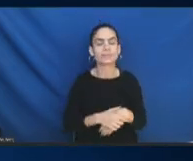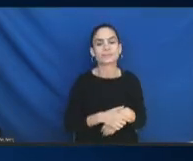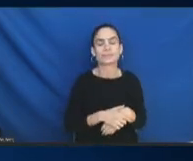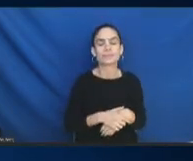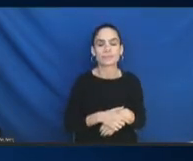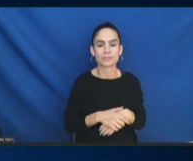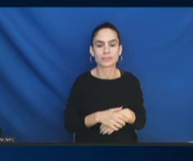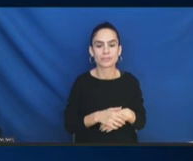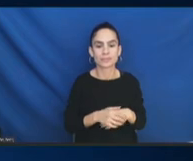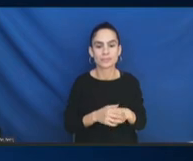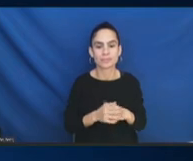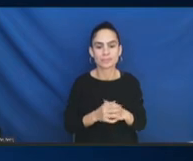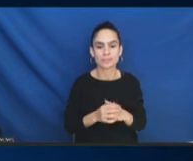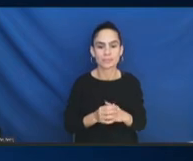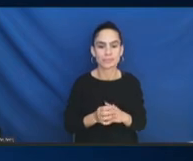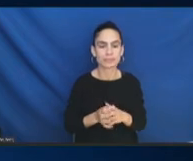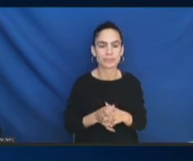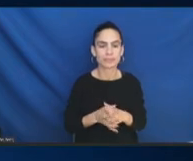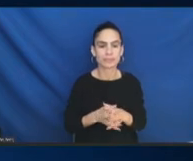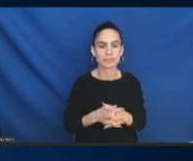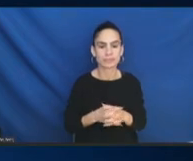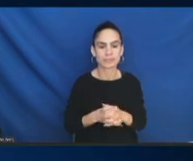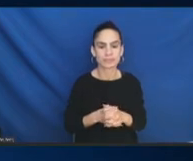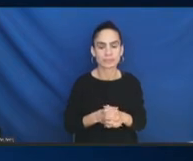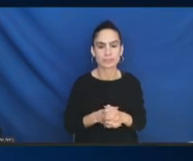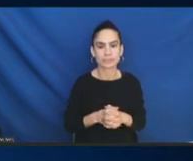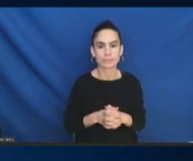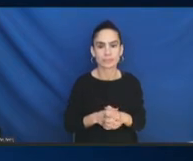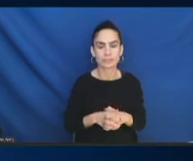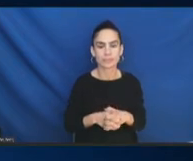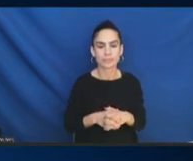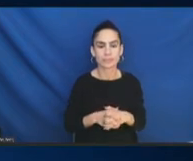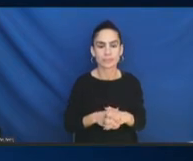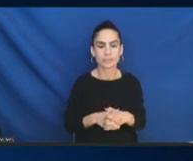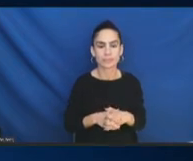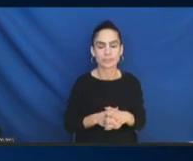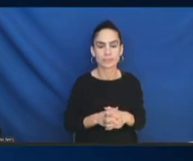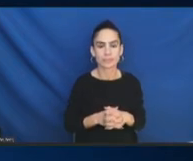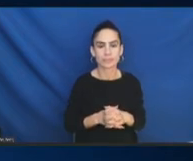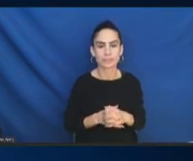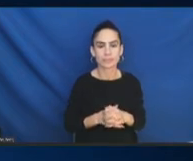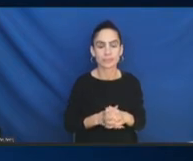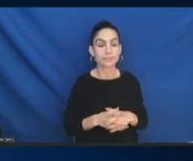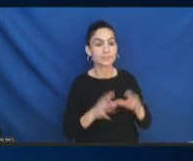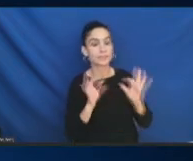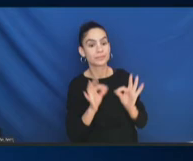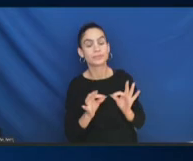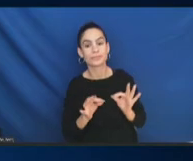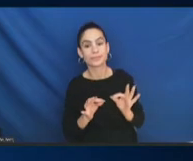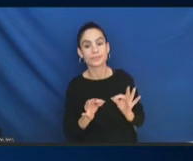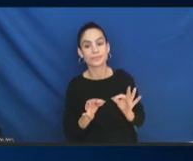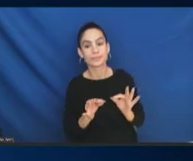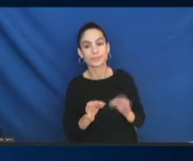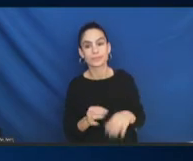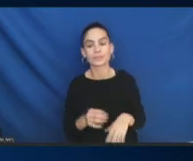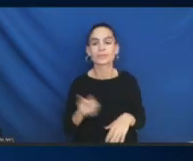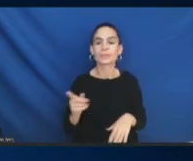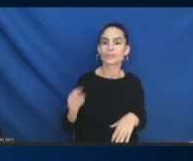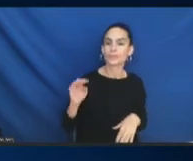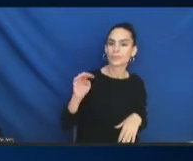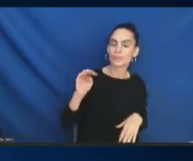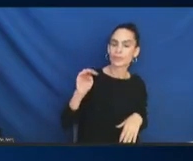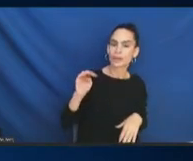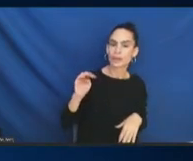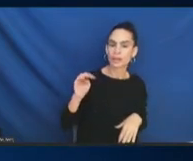Marcella Nunez- Yeah, great. Michelle?-